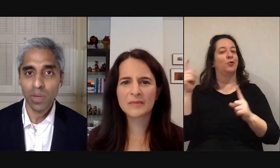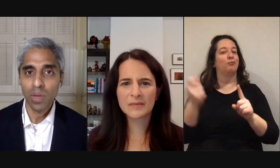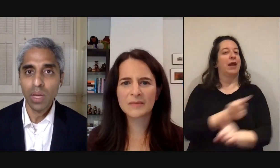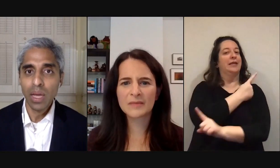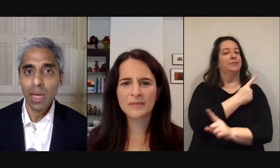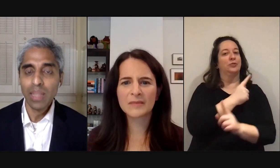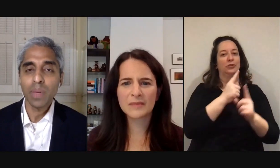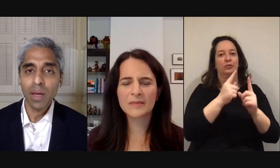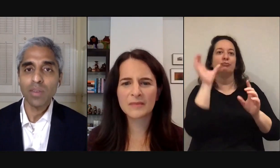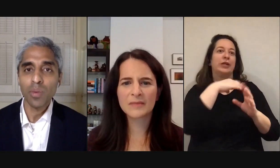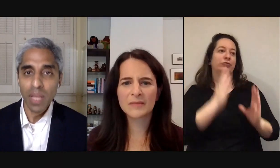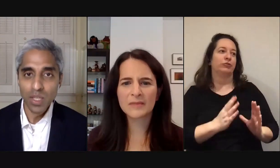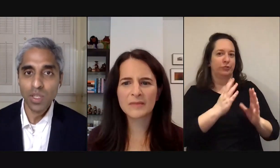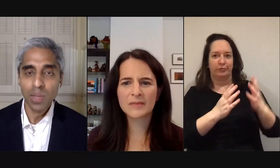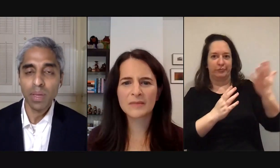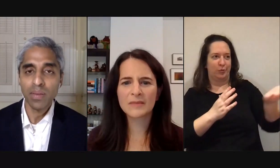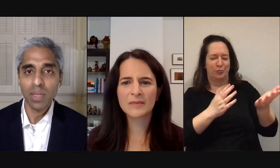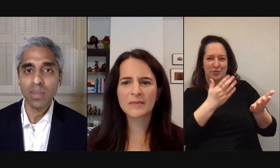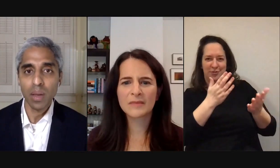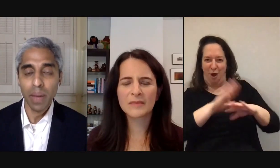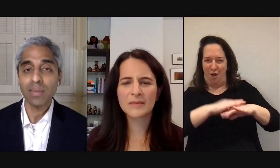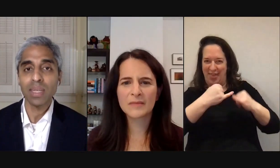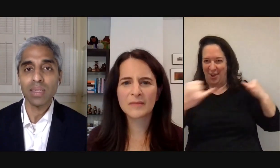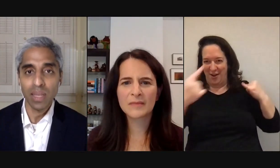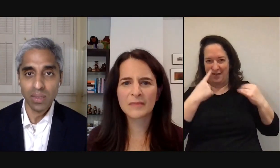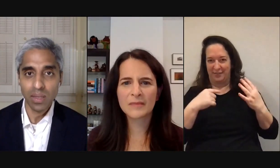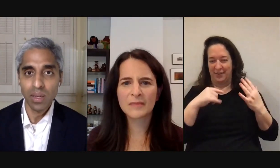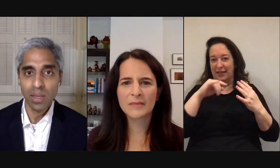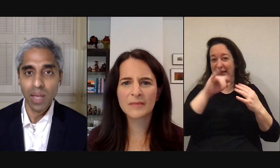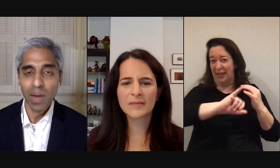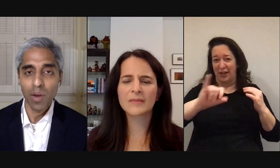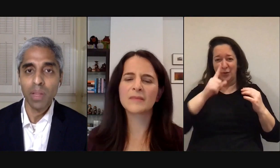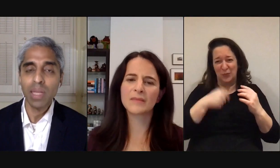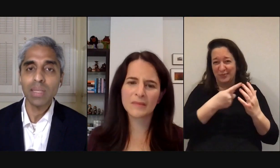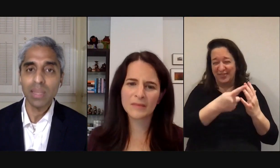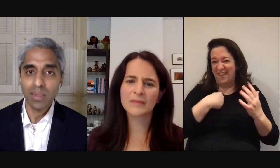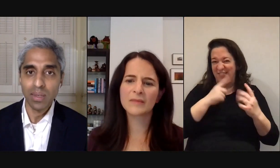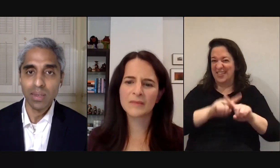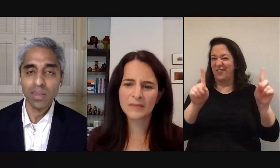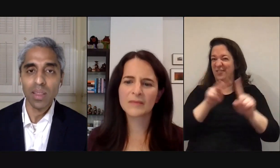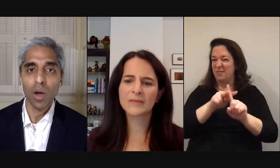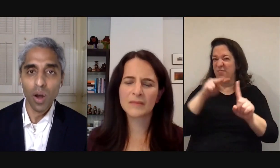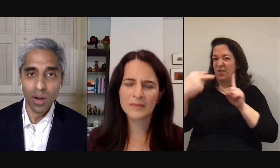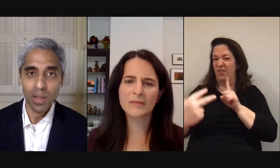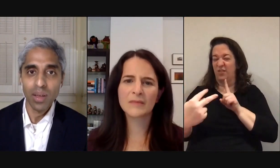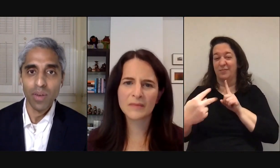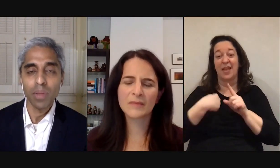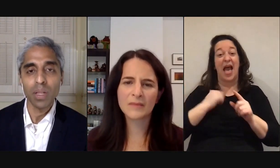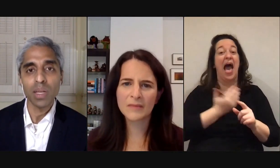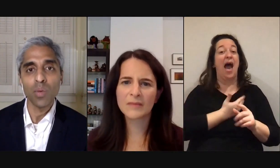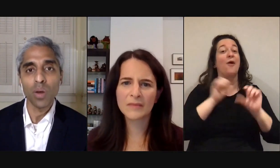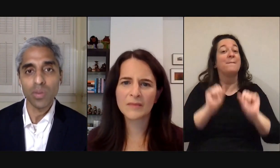point of view and that's because our relationship gives us the capacity to listen and our ability to listen is at the heart